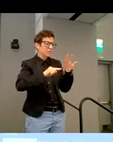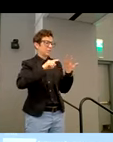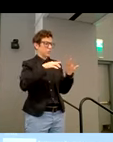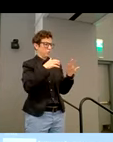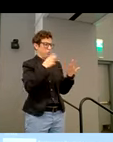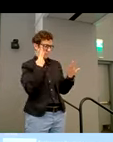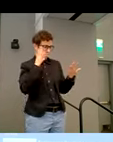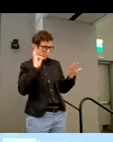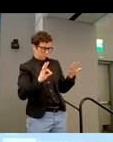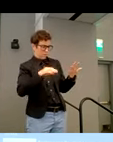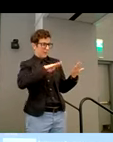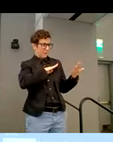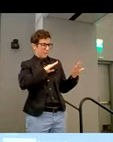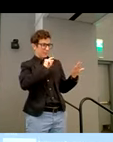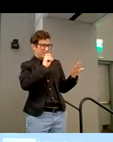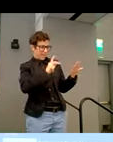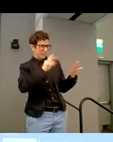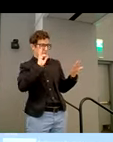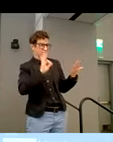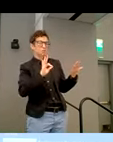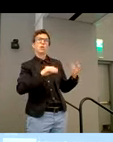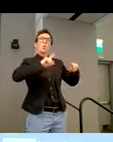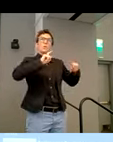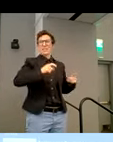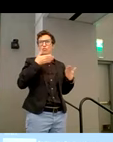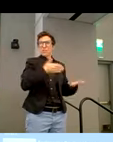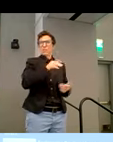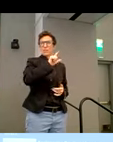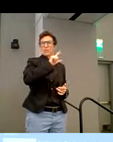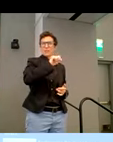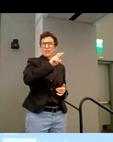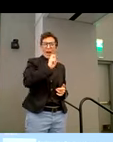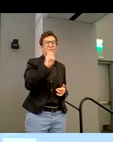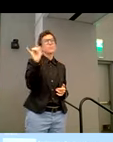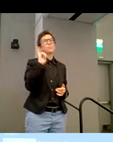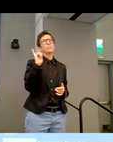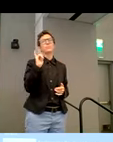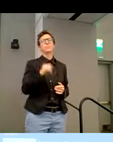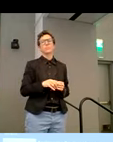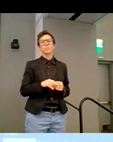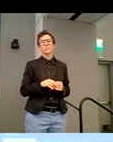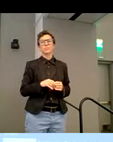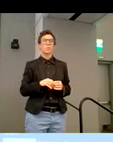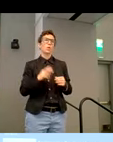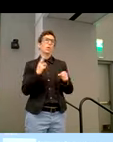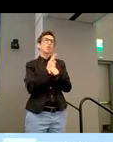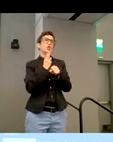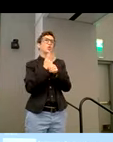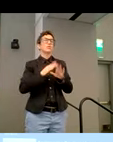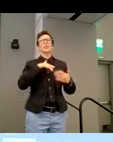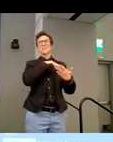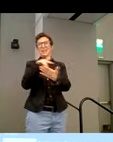if they're able to complete them with the ease of use factor. And then, of course, we do constantly, we do user studies to